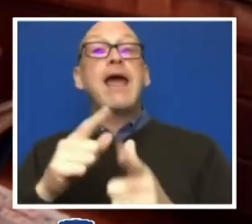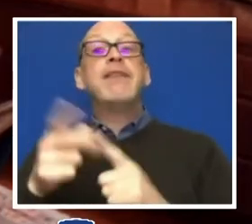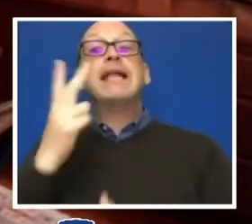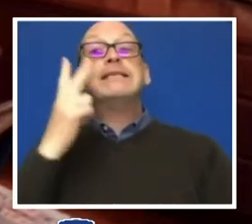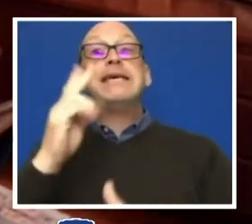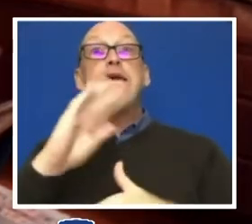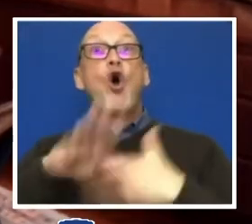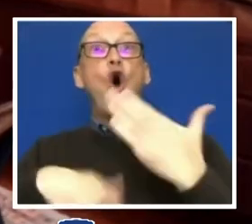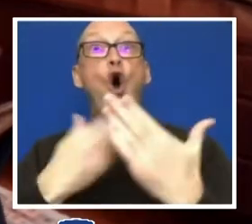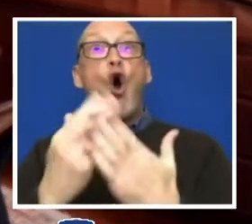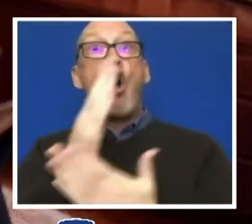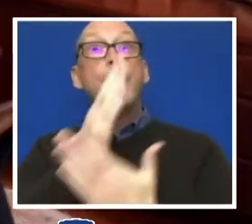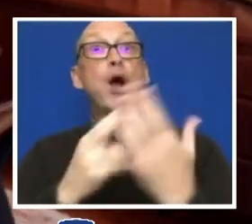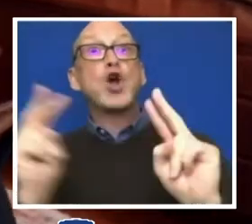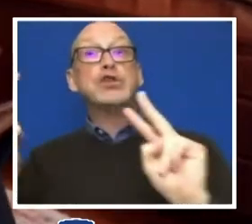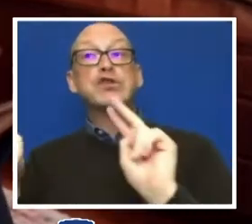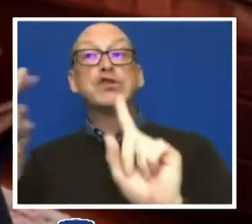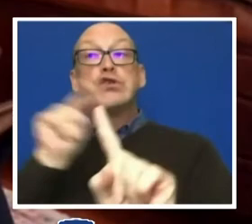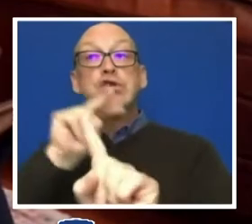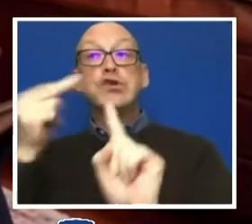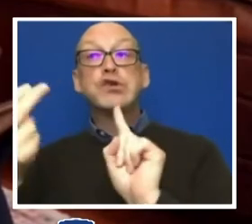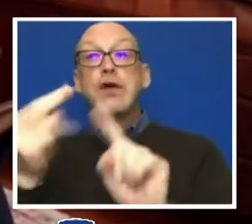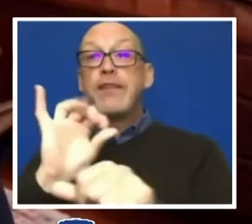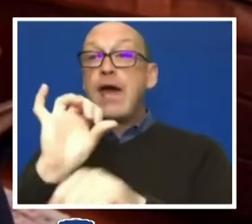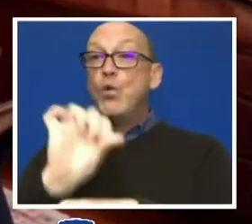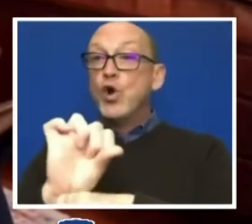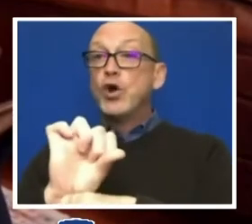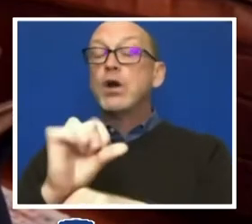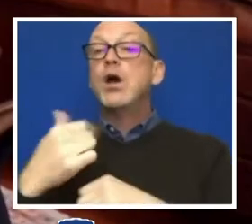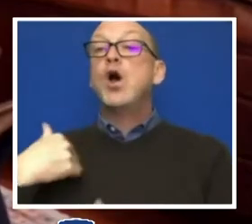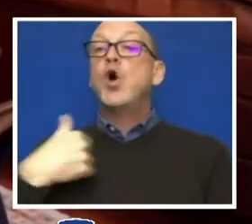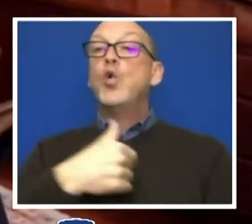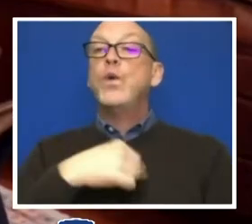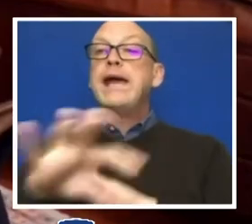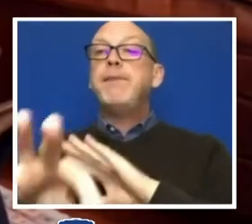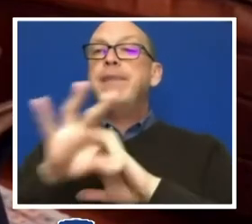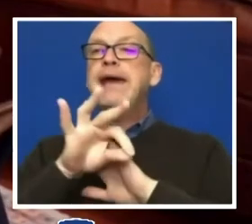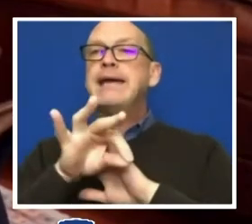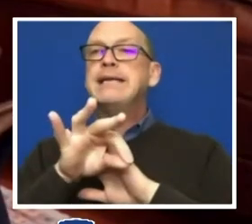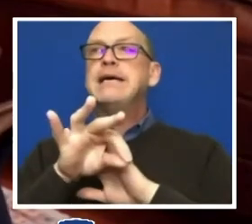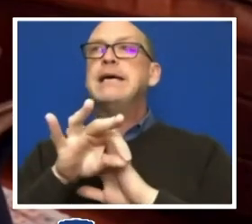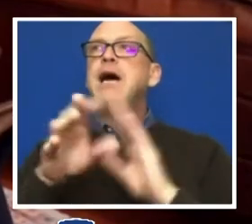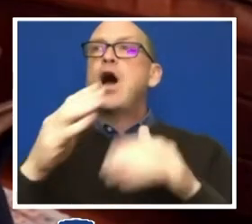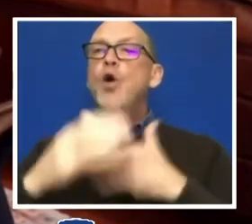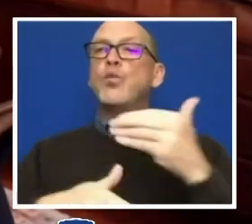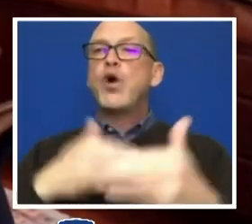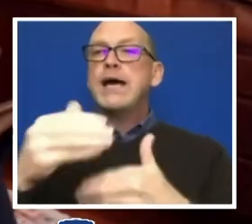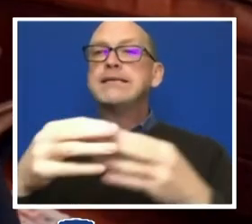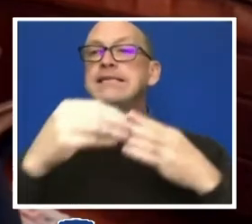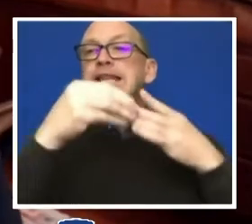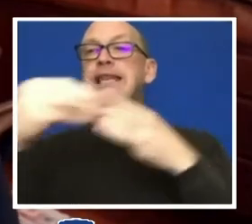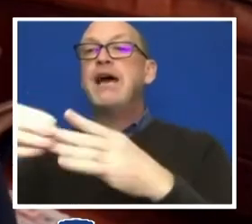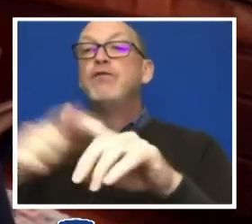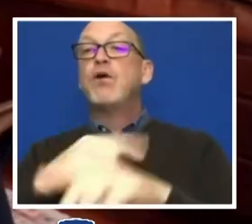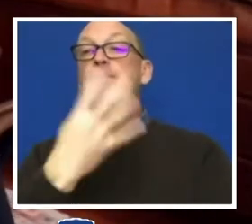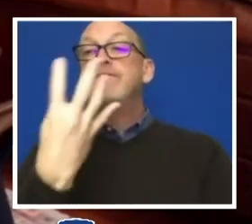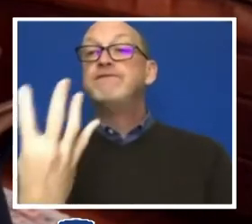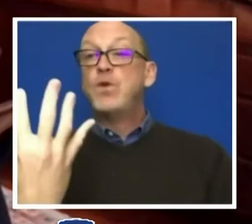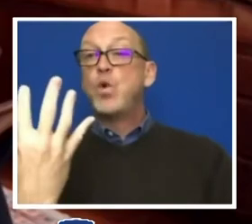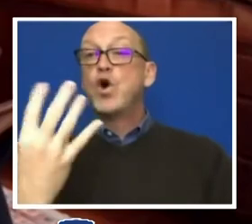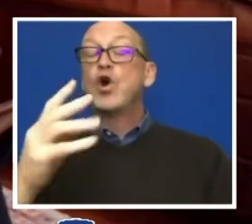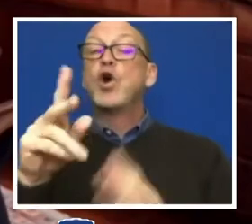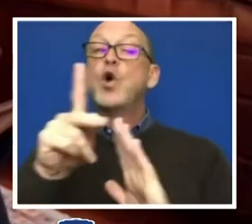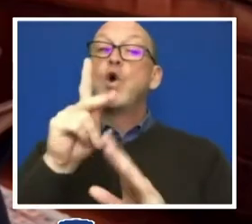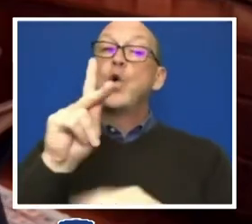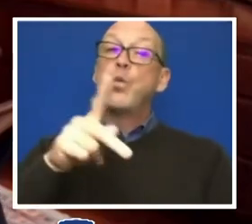So the co-chairs established a selection process guided by four principles. The first